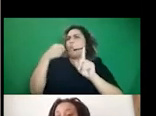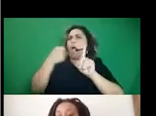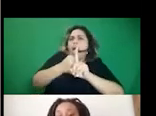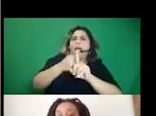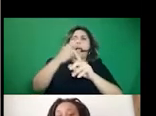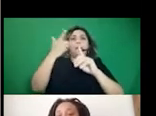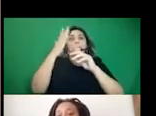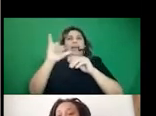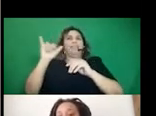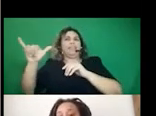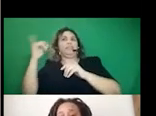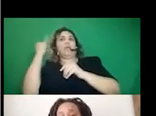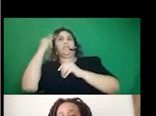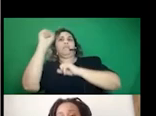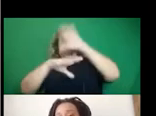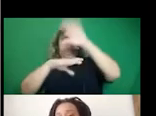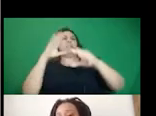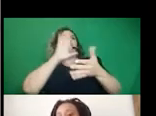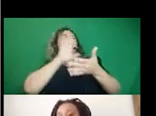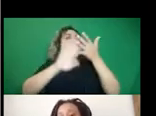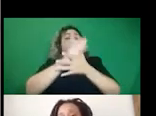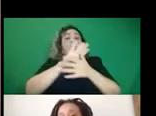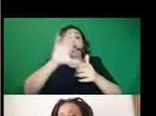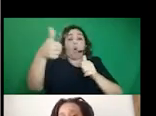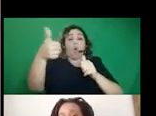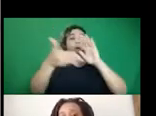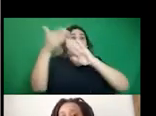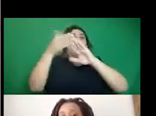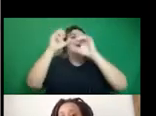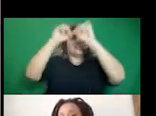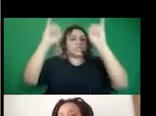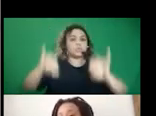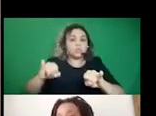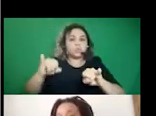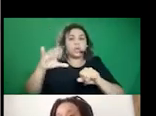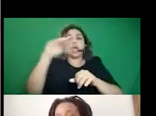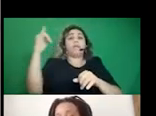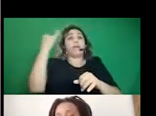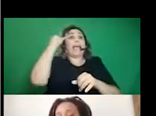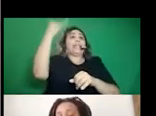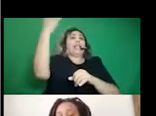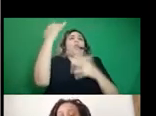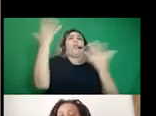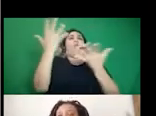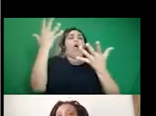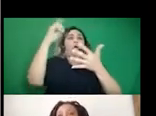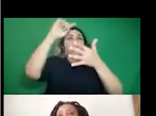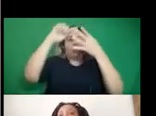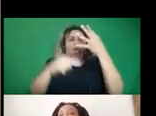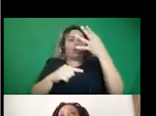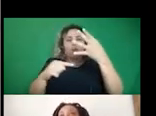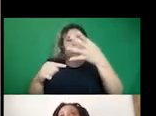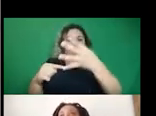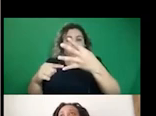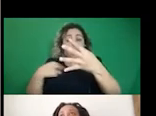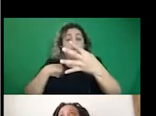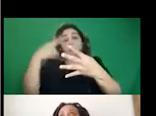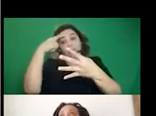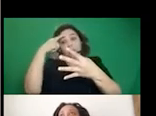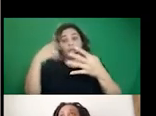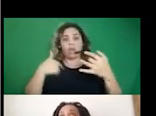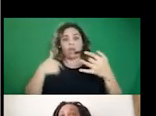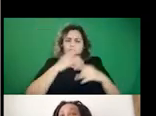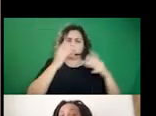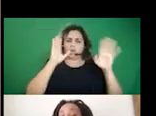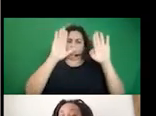this, how operational, institutional, and ideological. And we felt like it would be great to be able